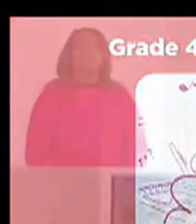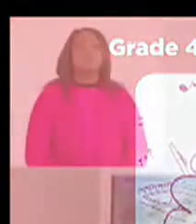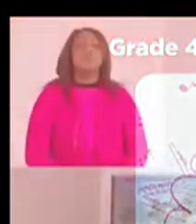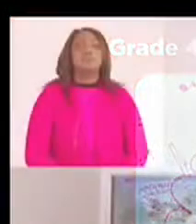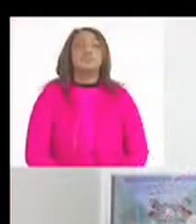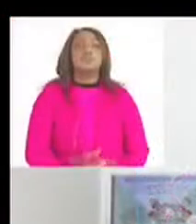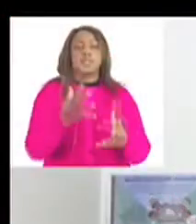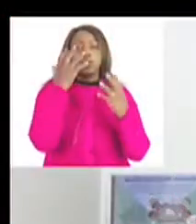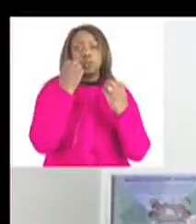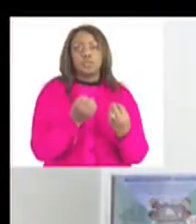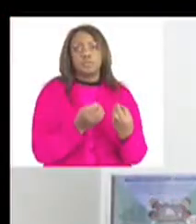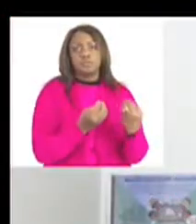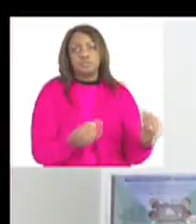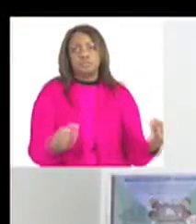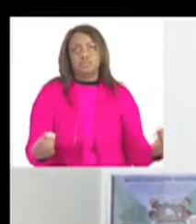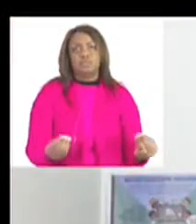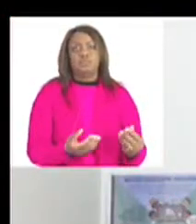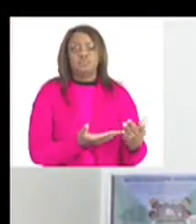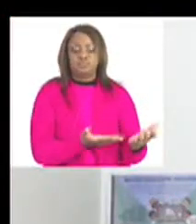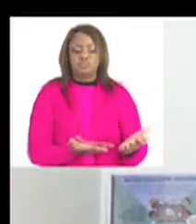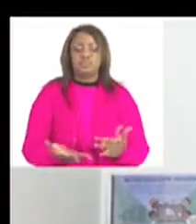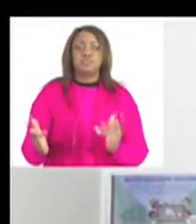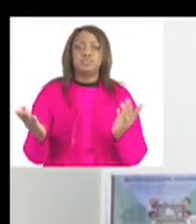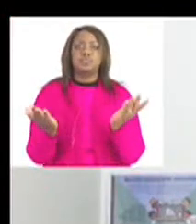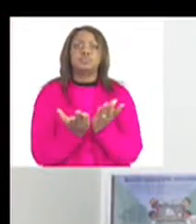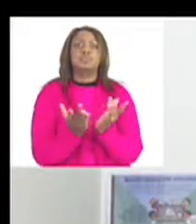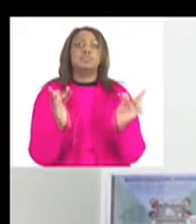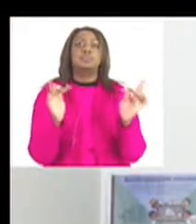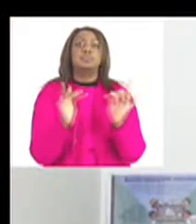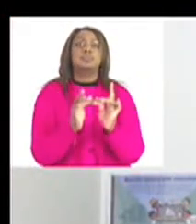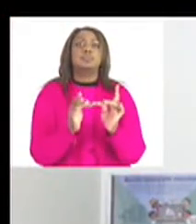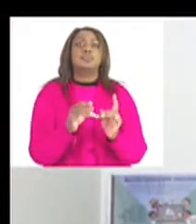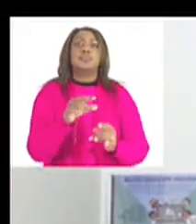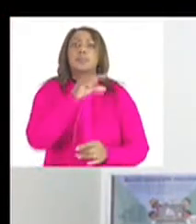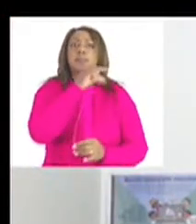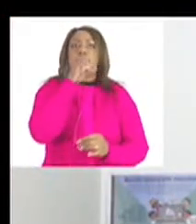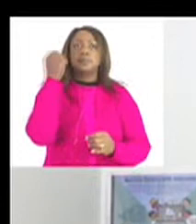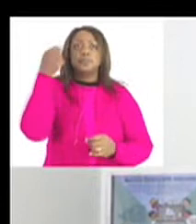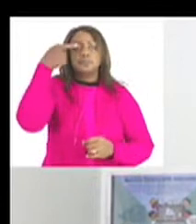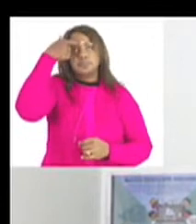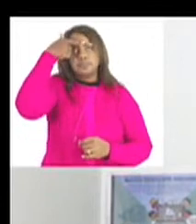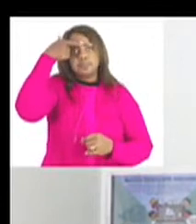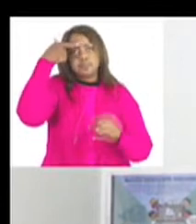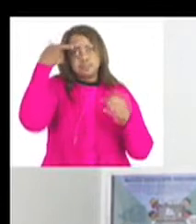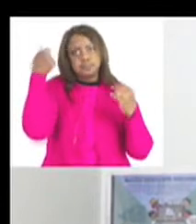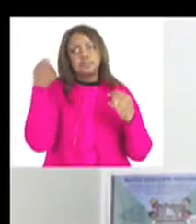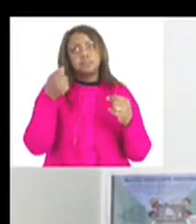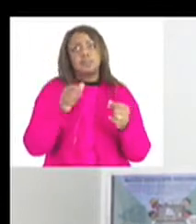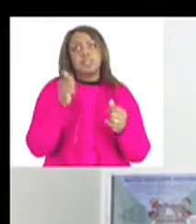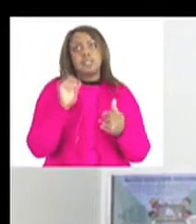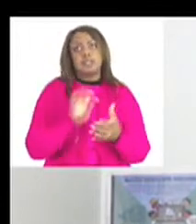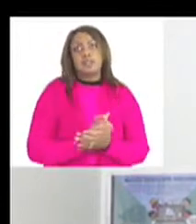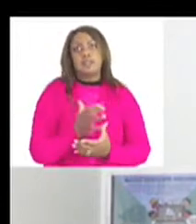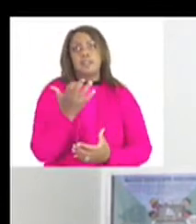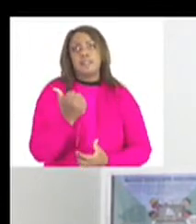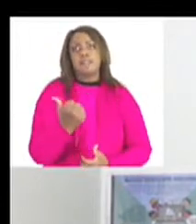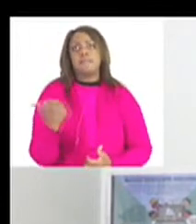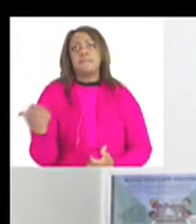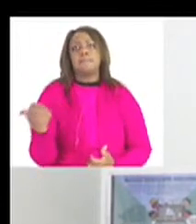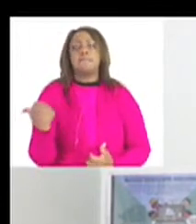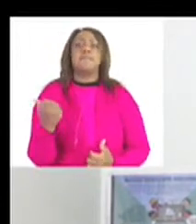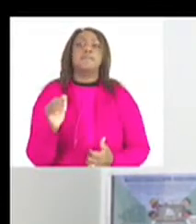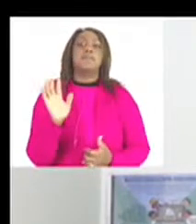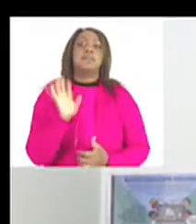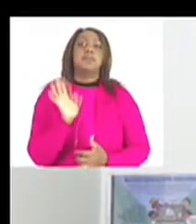good morning learners welcome to my zone online school i am miss photo lela and welcome my